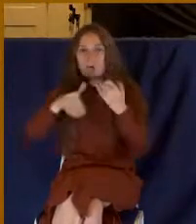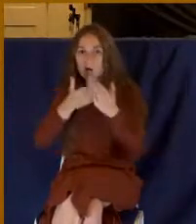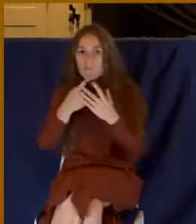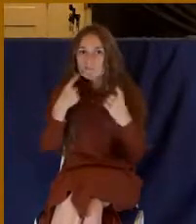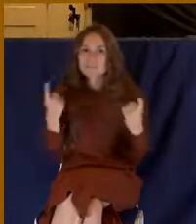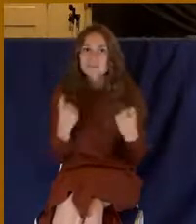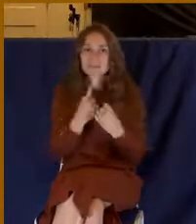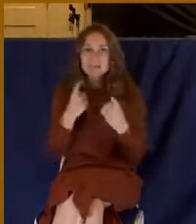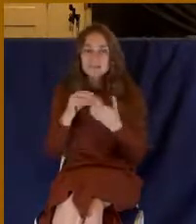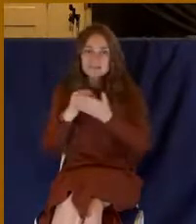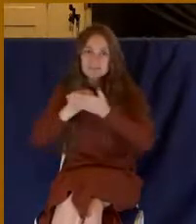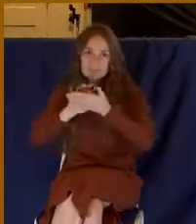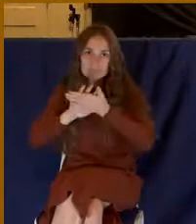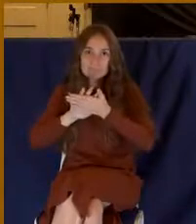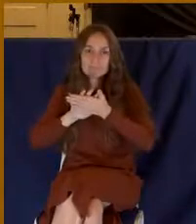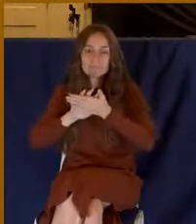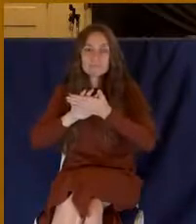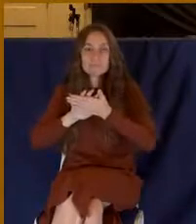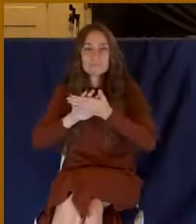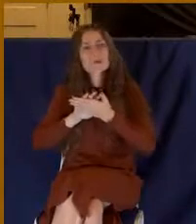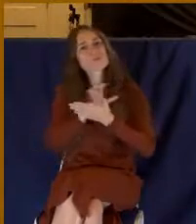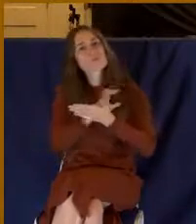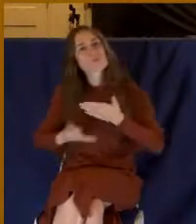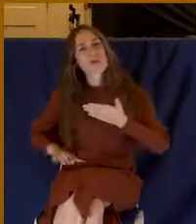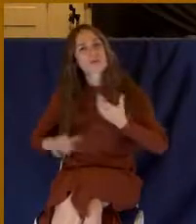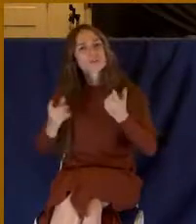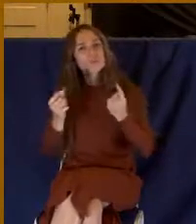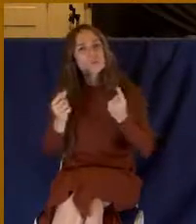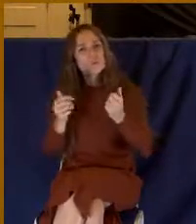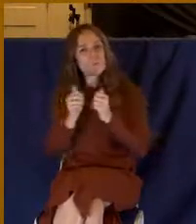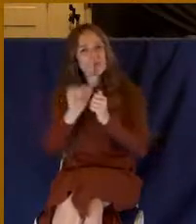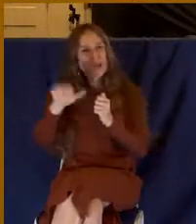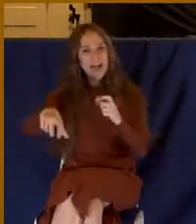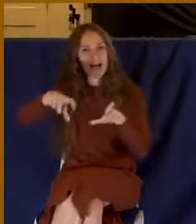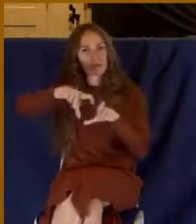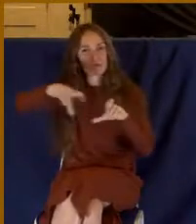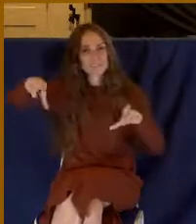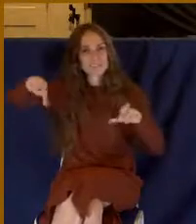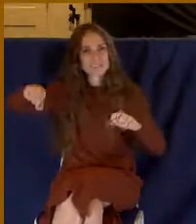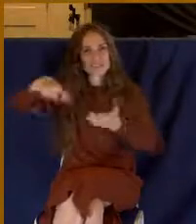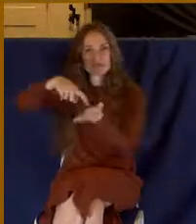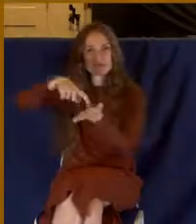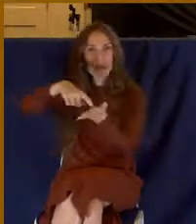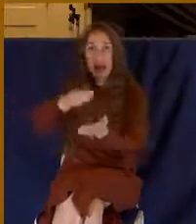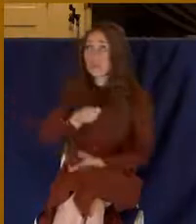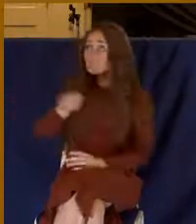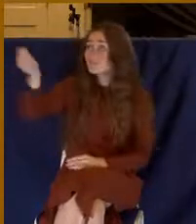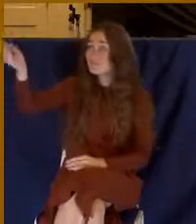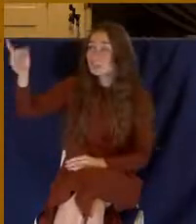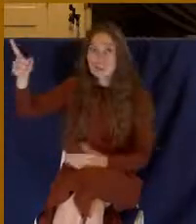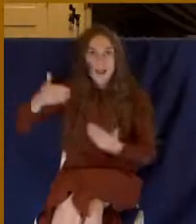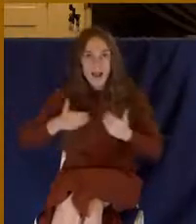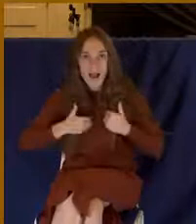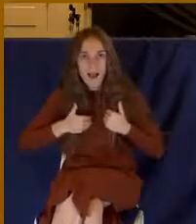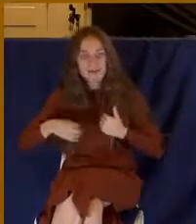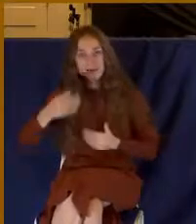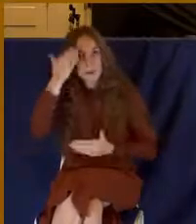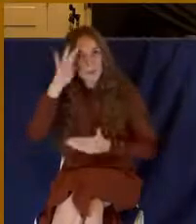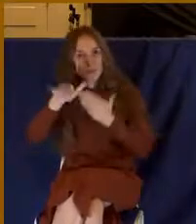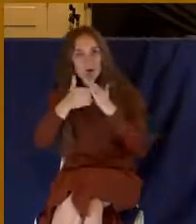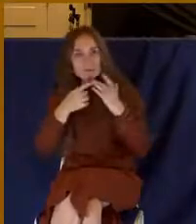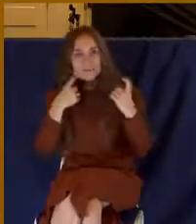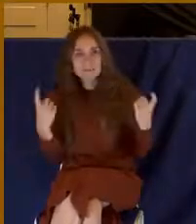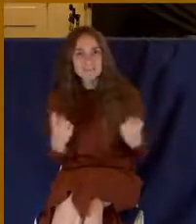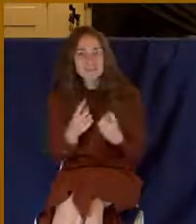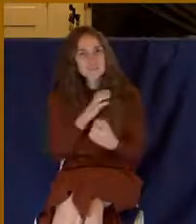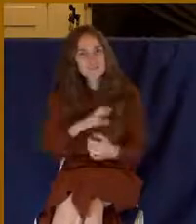And what does Christ do for us when that happens? This receipt, this debt, you know, it's right there. What